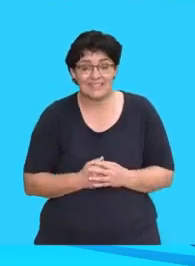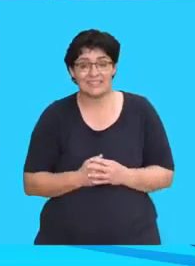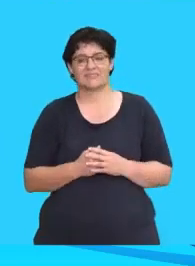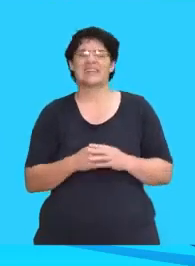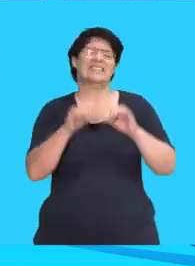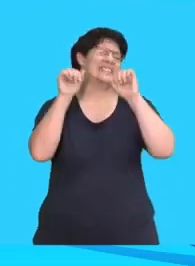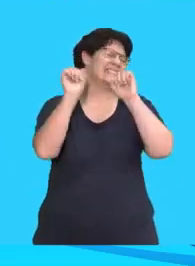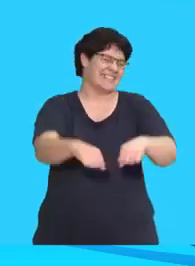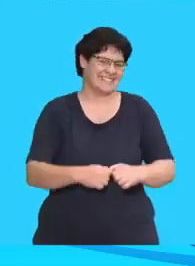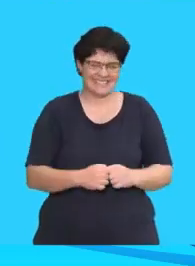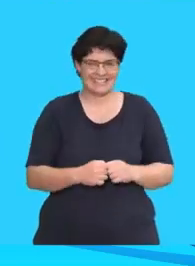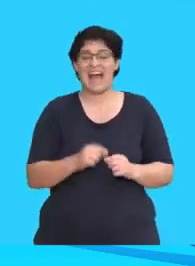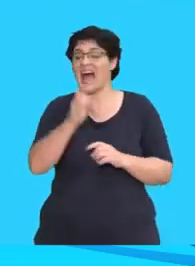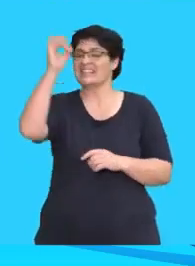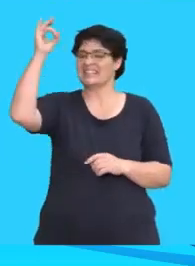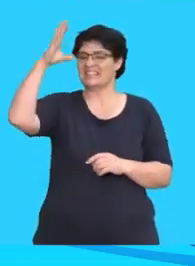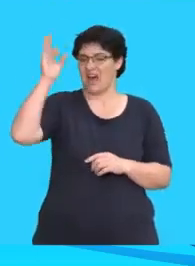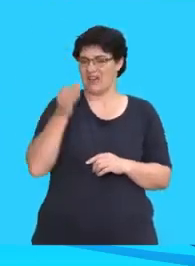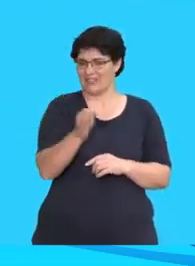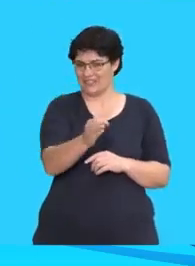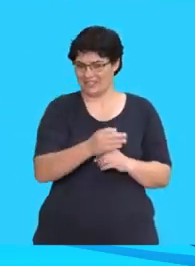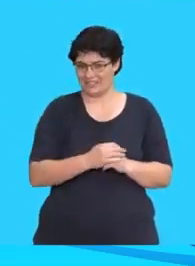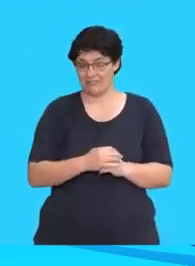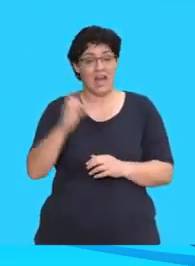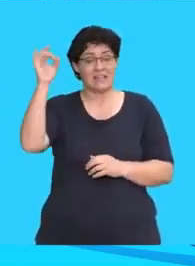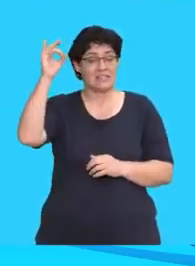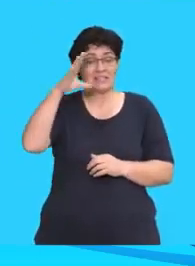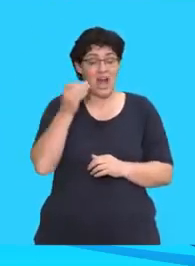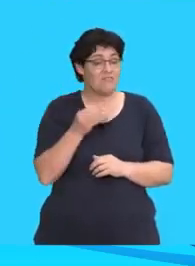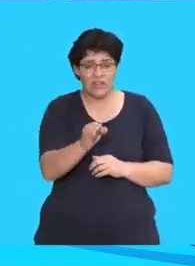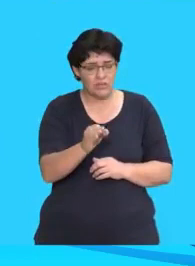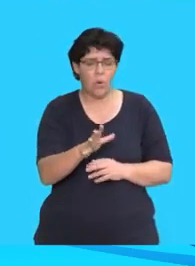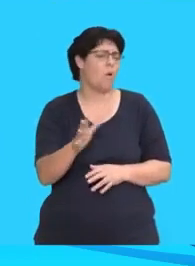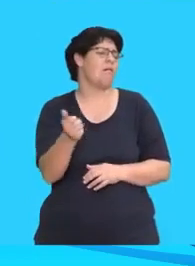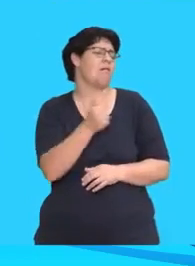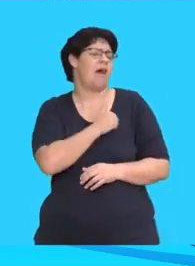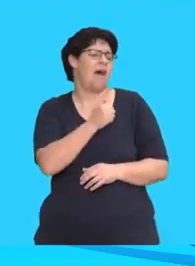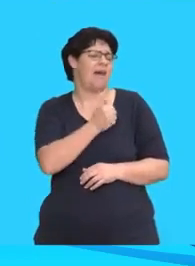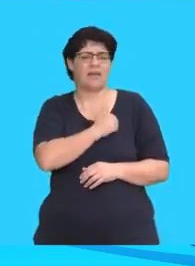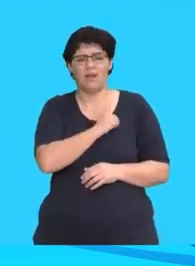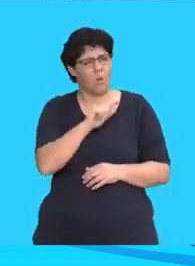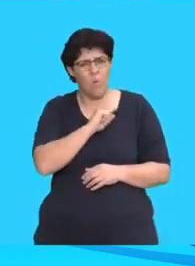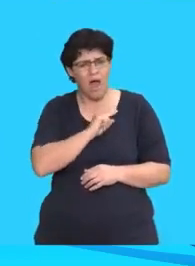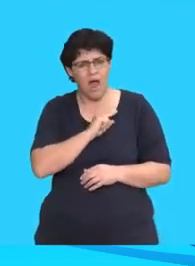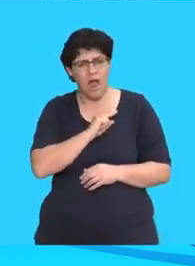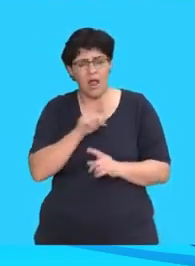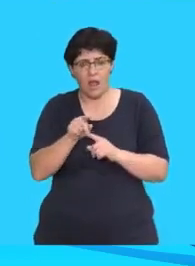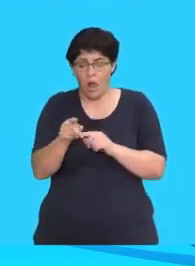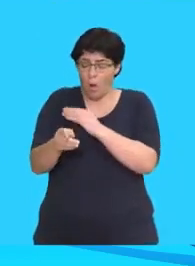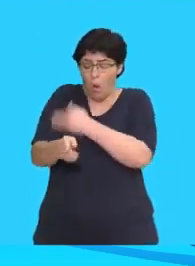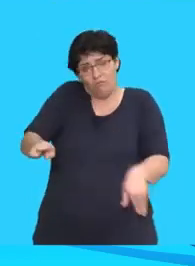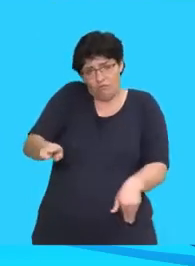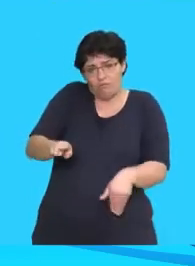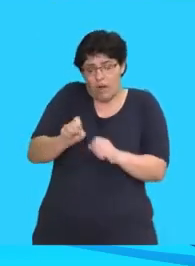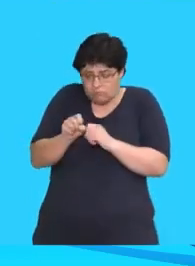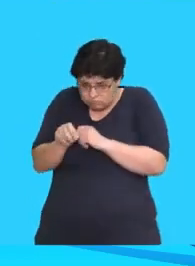Starfish Yes, a starfish! A starfish is very lucky because if one